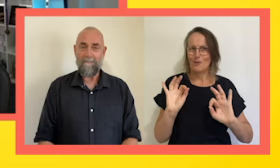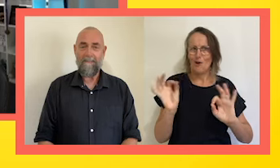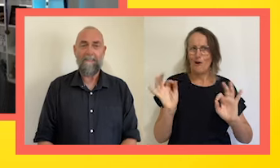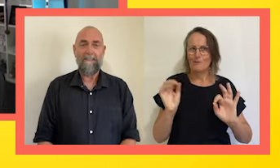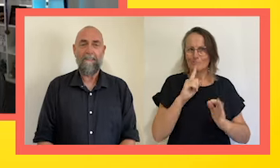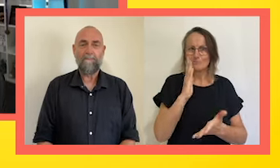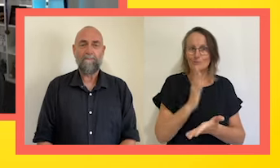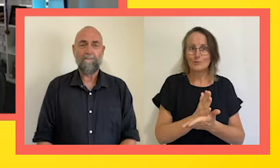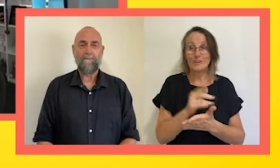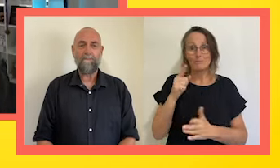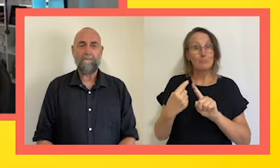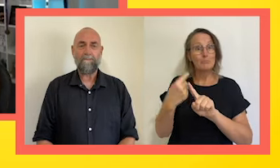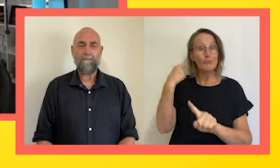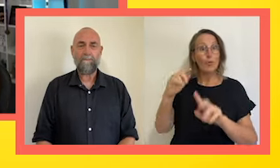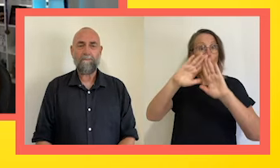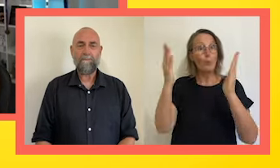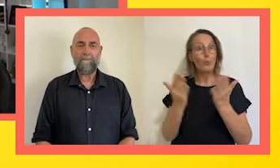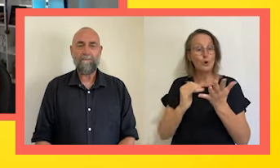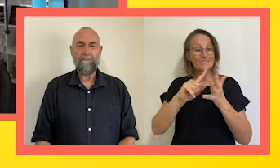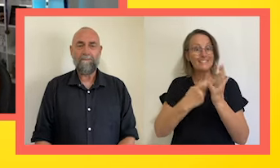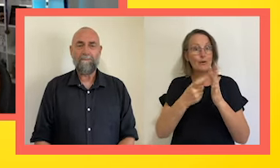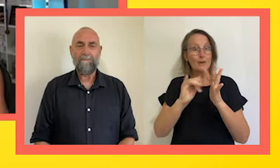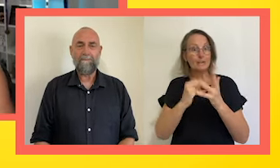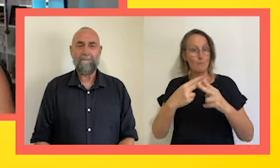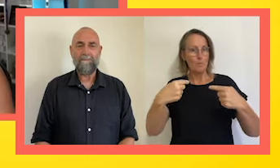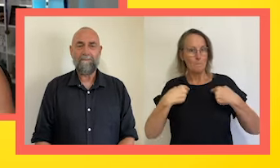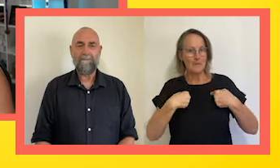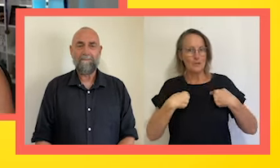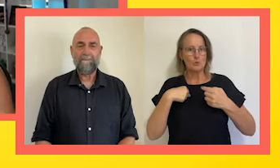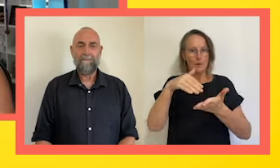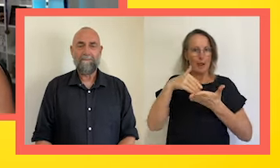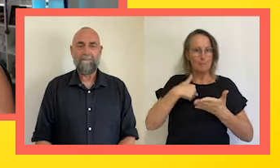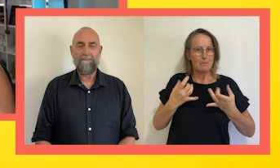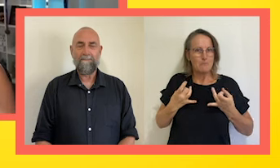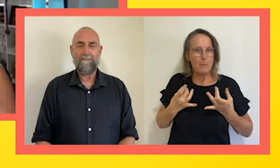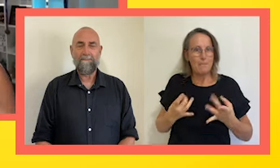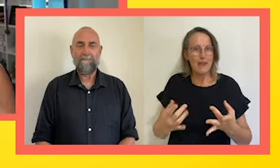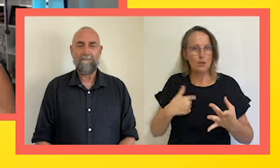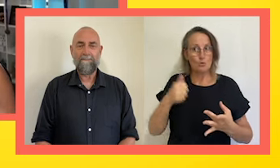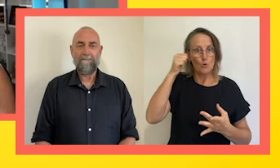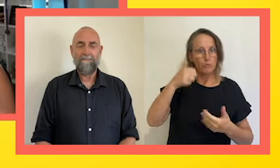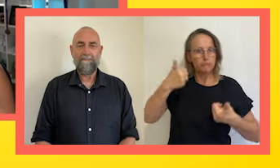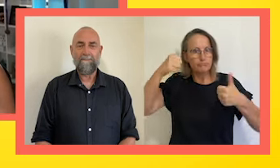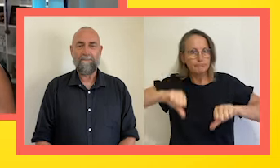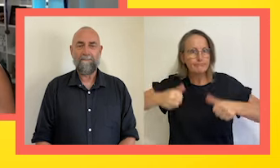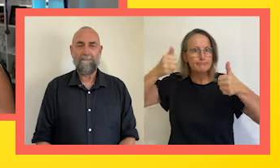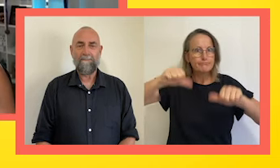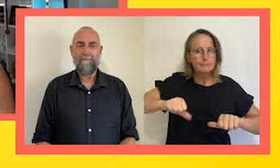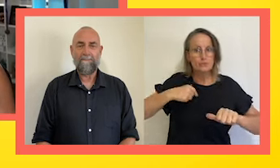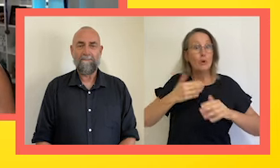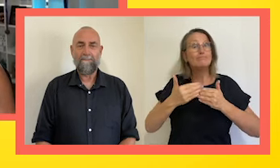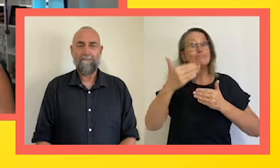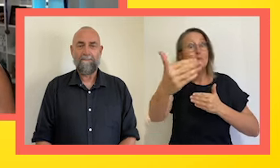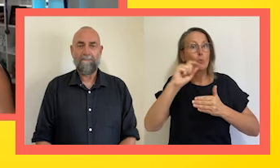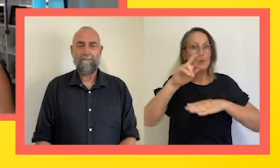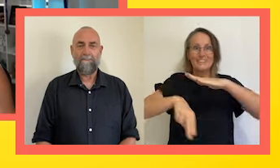for me was kind of a benchmark on my preparation leading into national team trials and then world